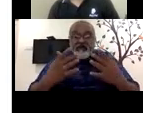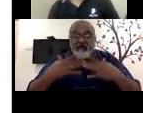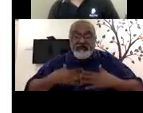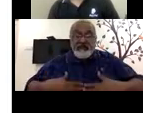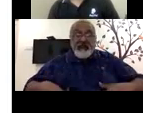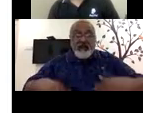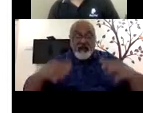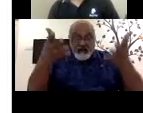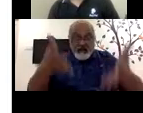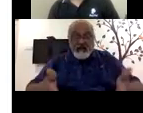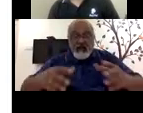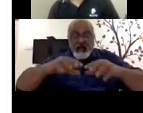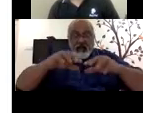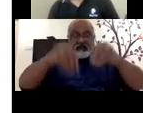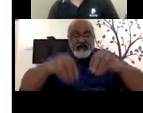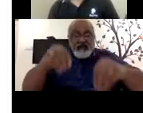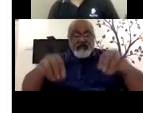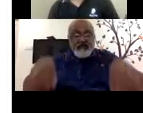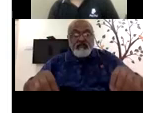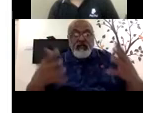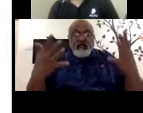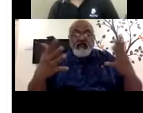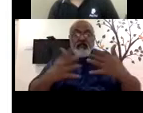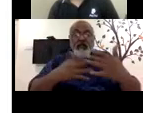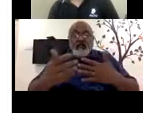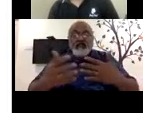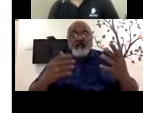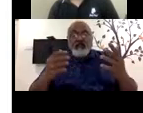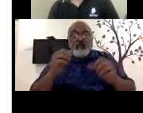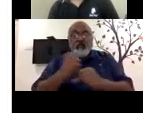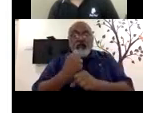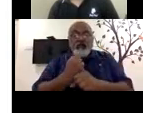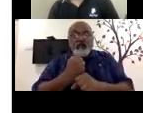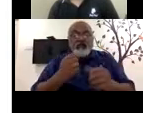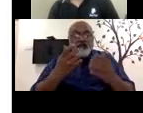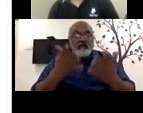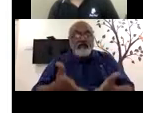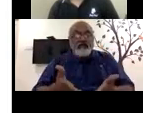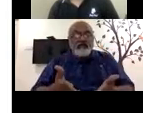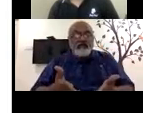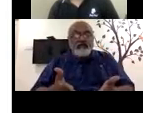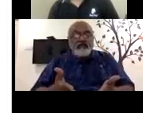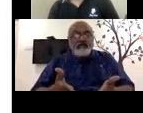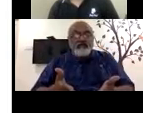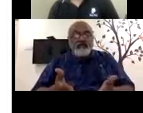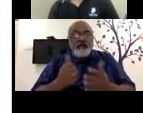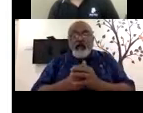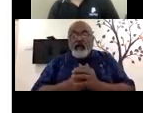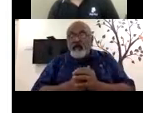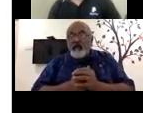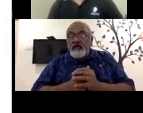is there or, you know, doing it with your own self, etc. I mean, in that case, that